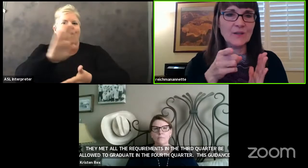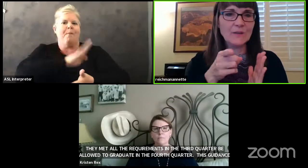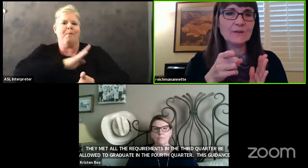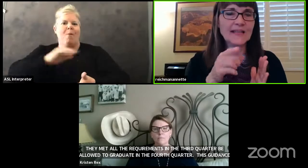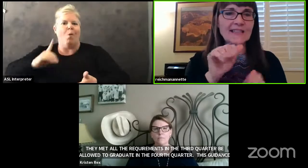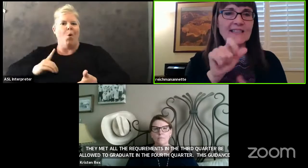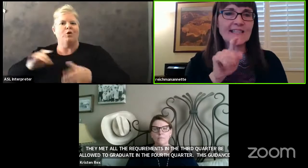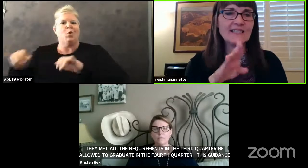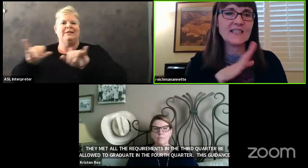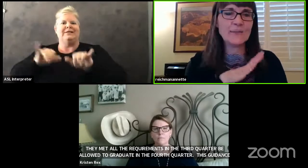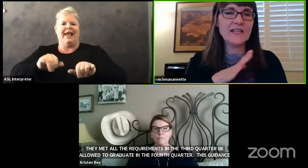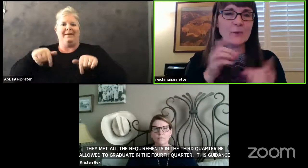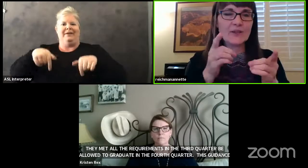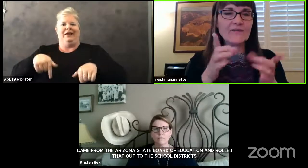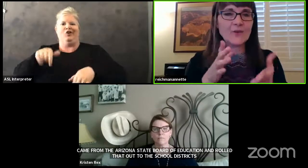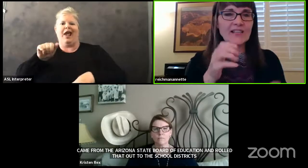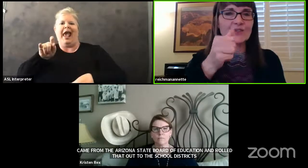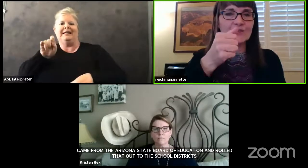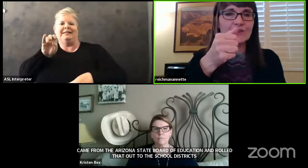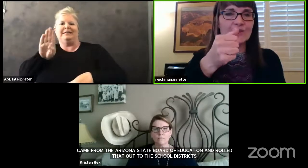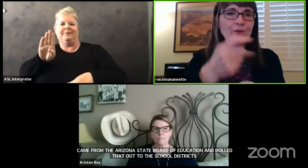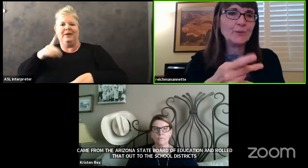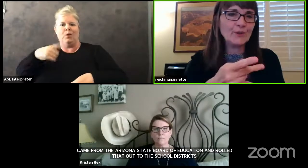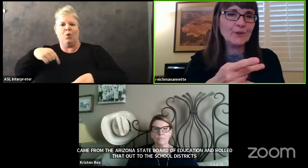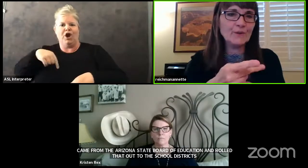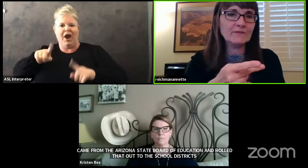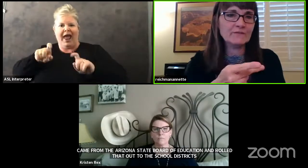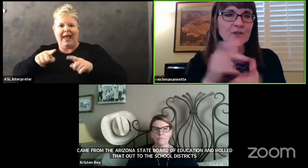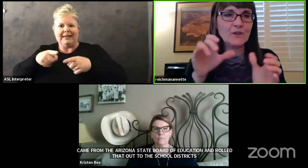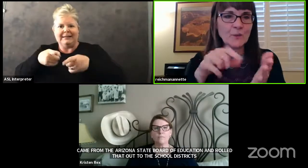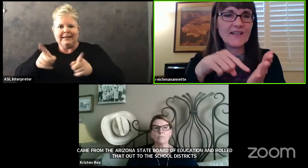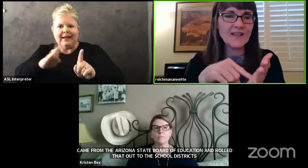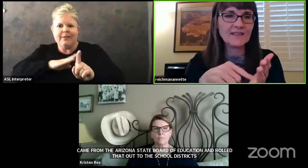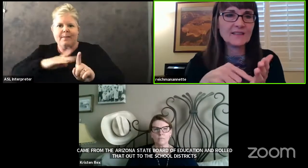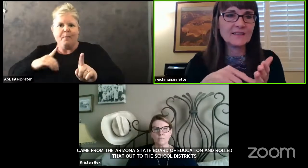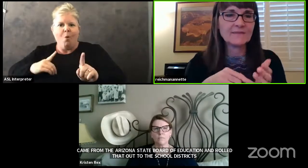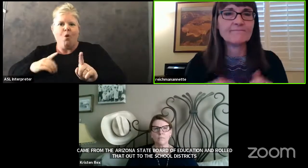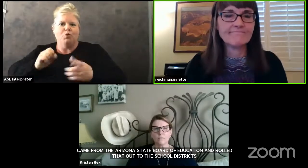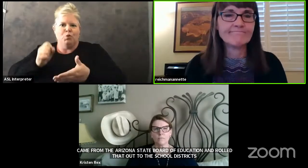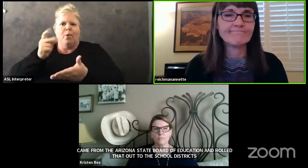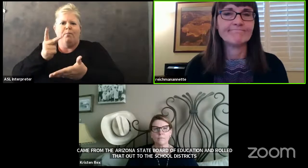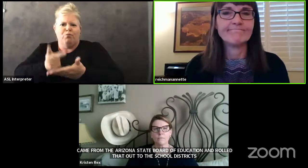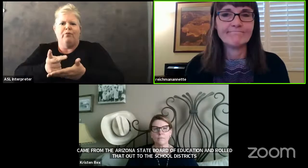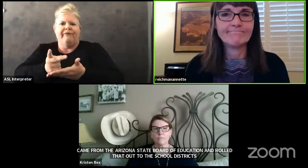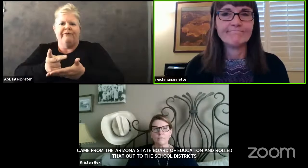you as ASDB Board of Directors to approve doing this.